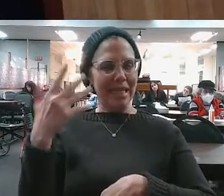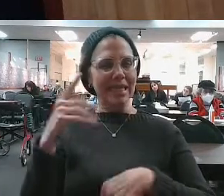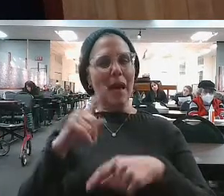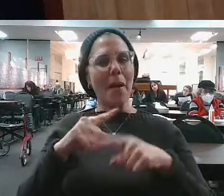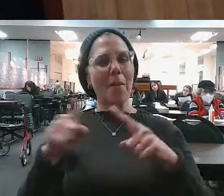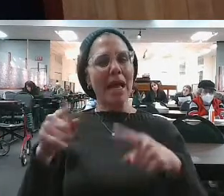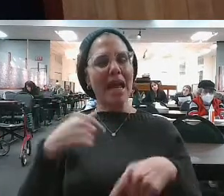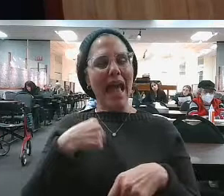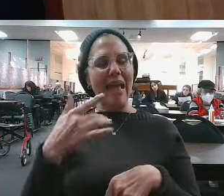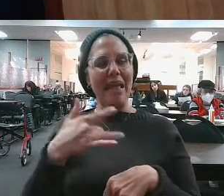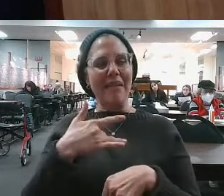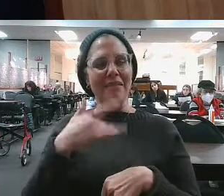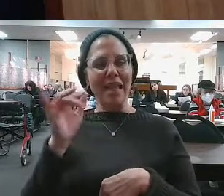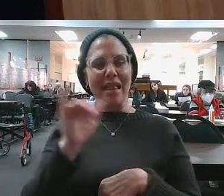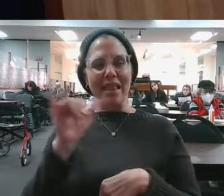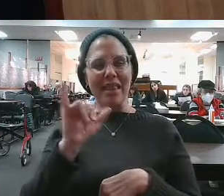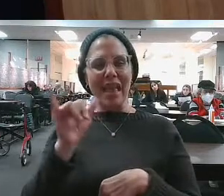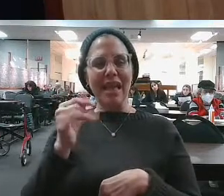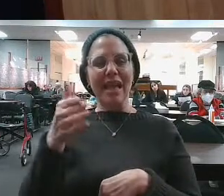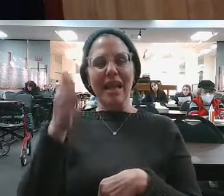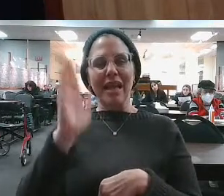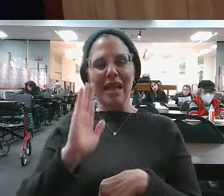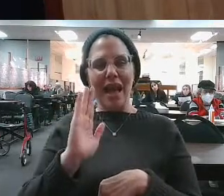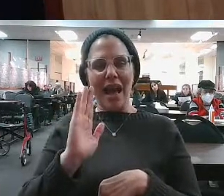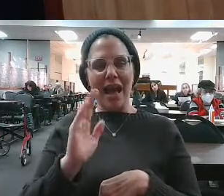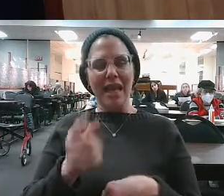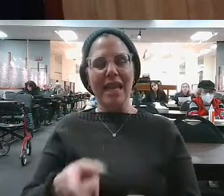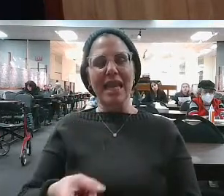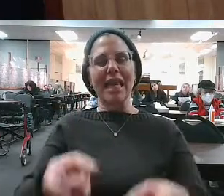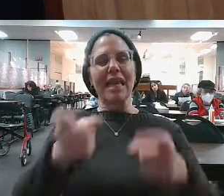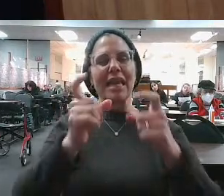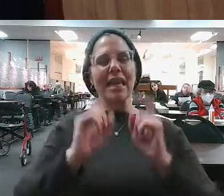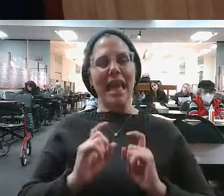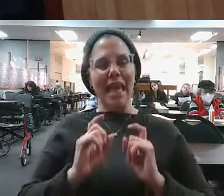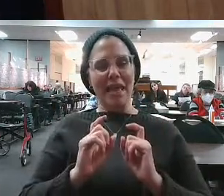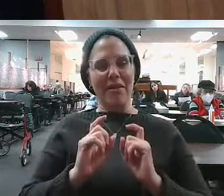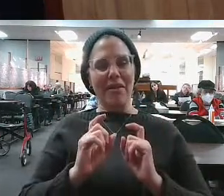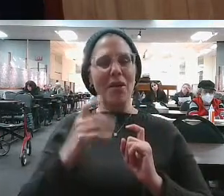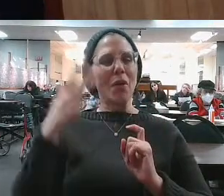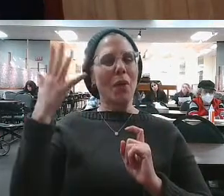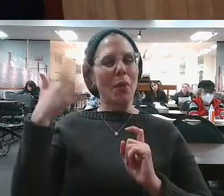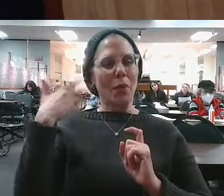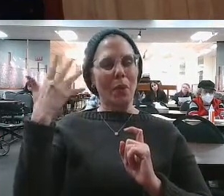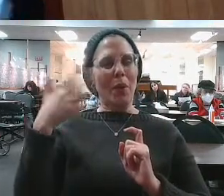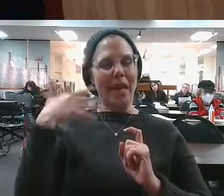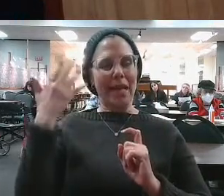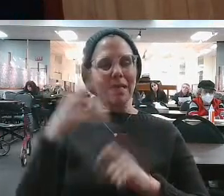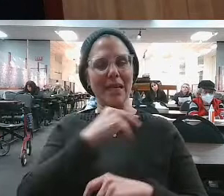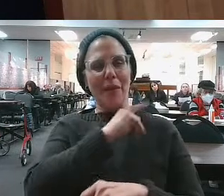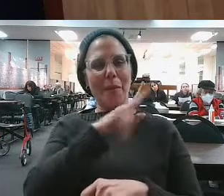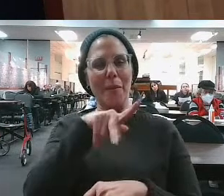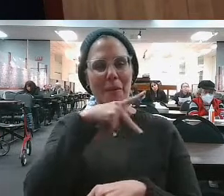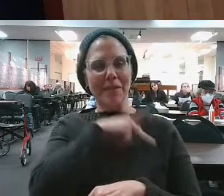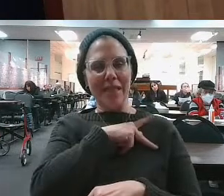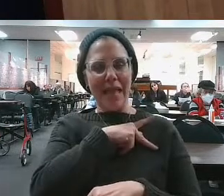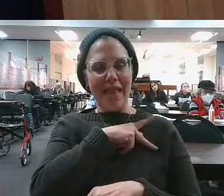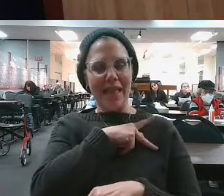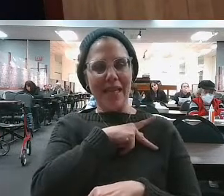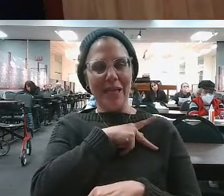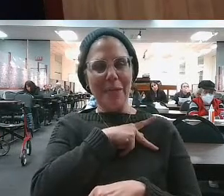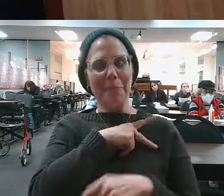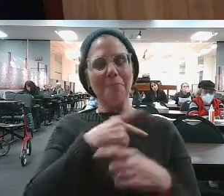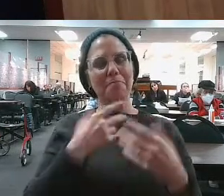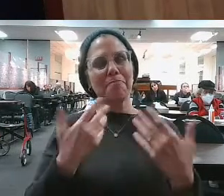visited some level of insanity upon him. Because remember, he davens to Hashem for this insanity.